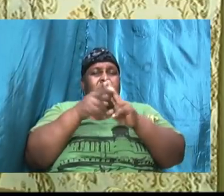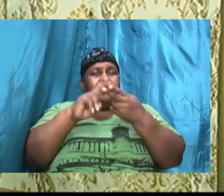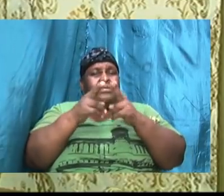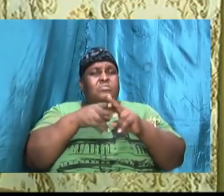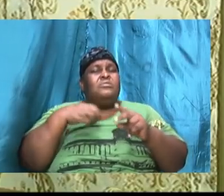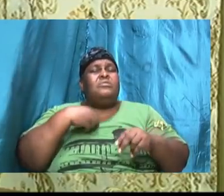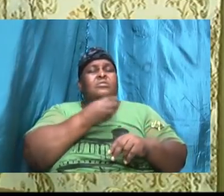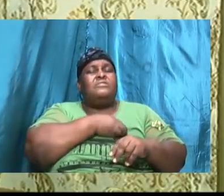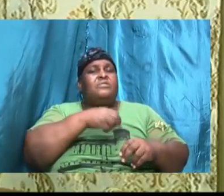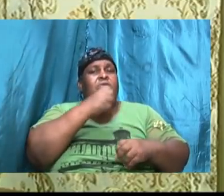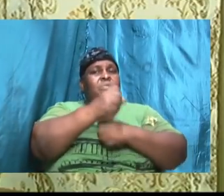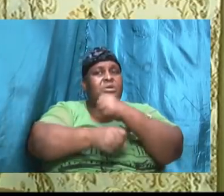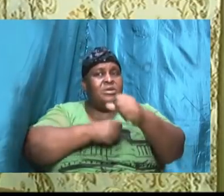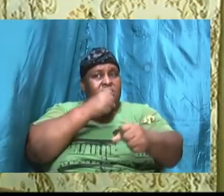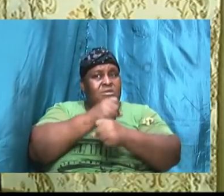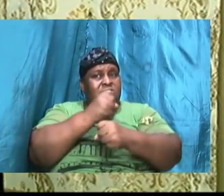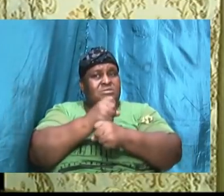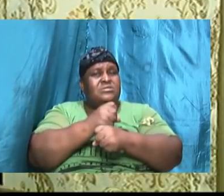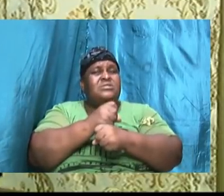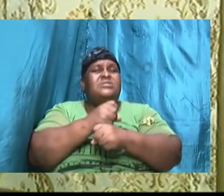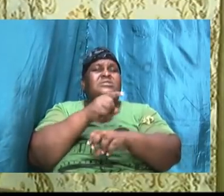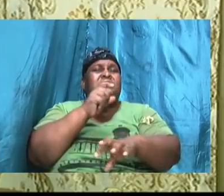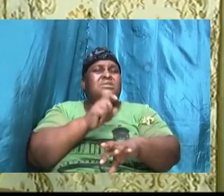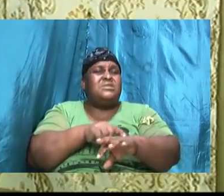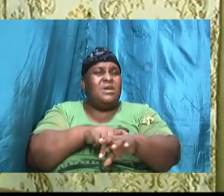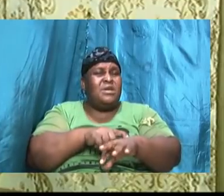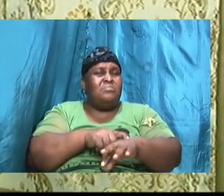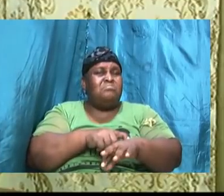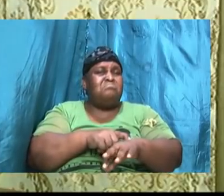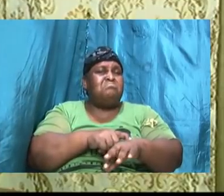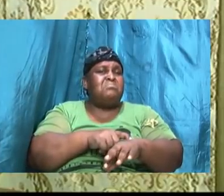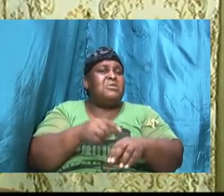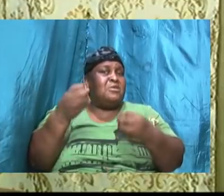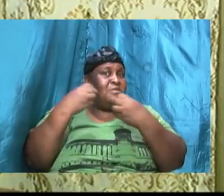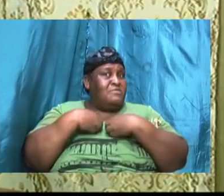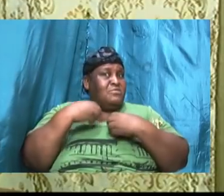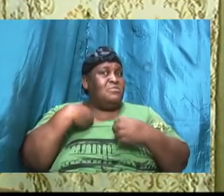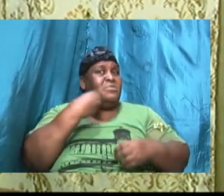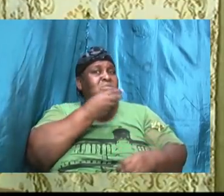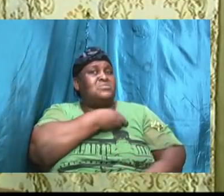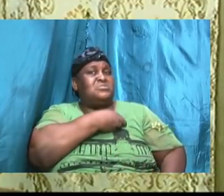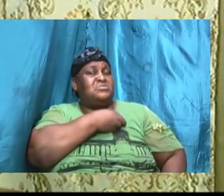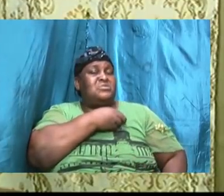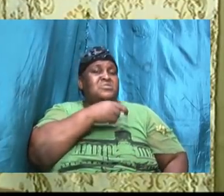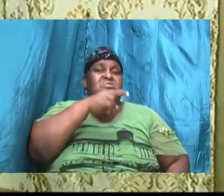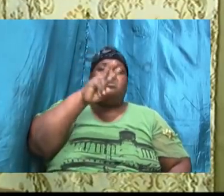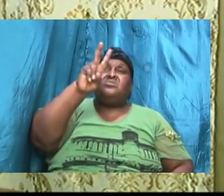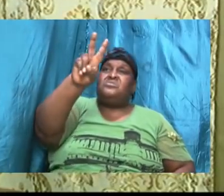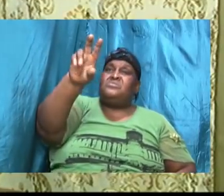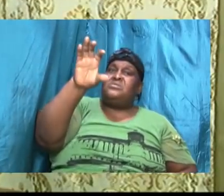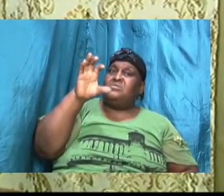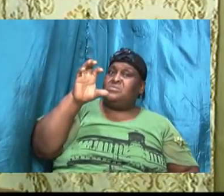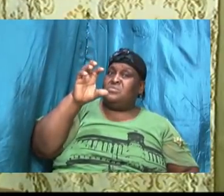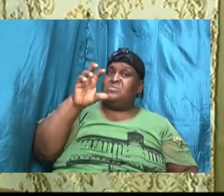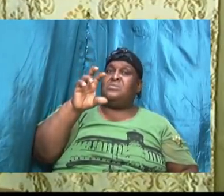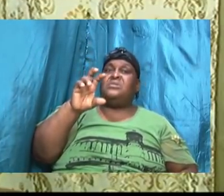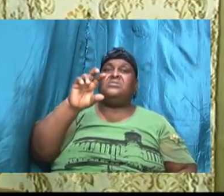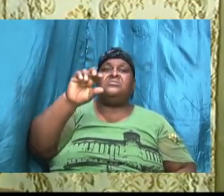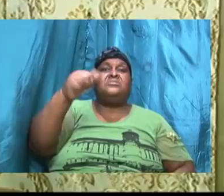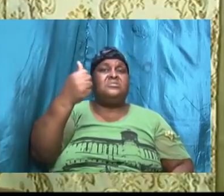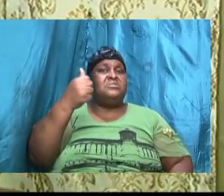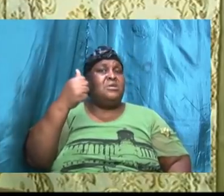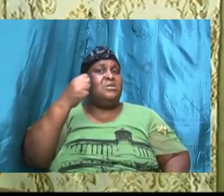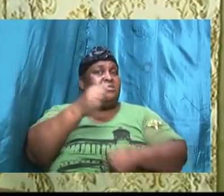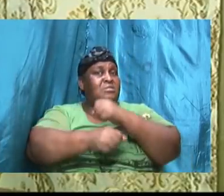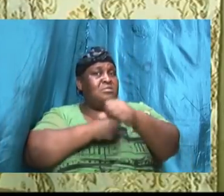if the time that is allotted to us is 40 years or 3 square and 10 years they